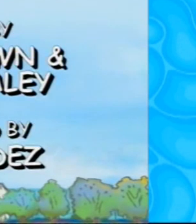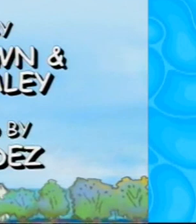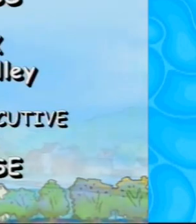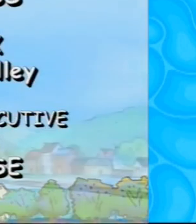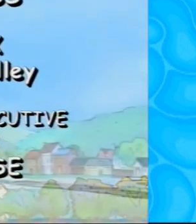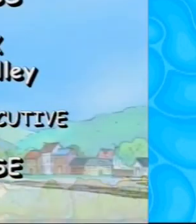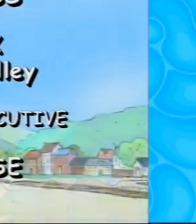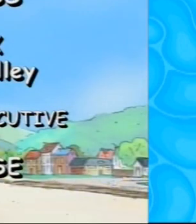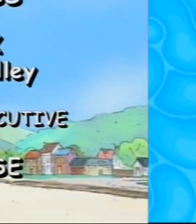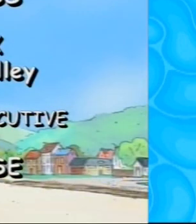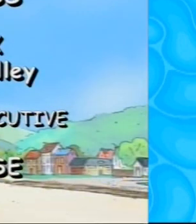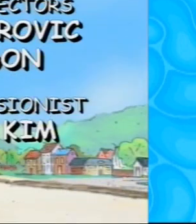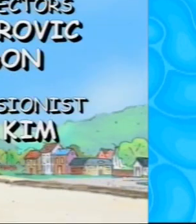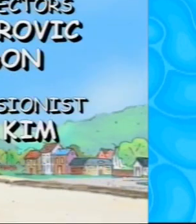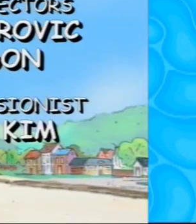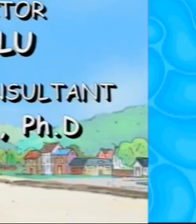That's good!